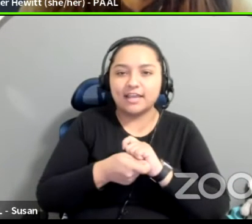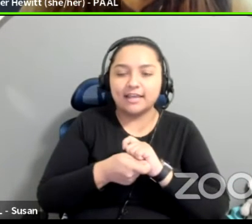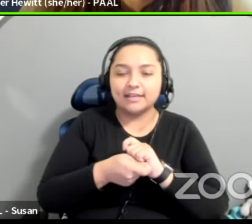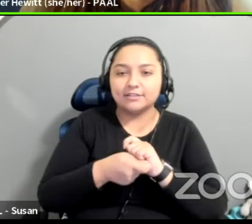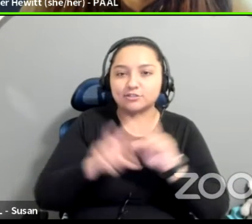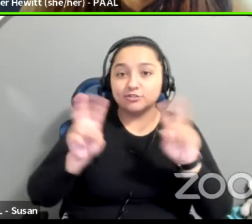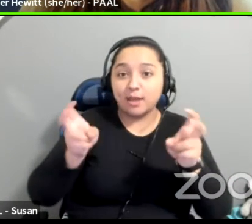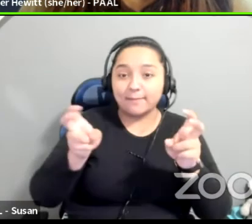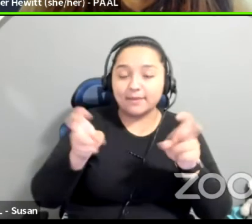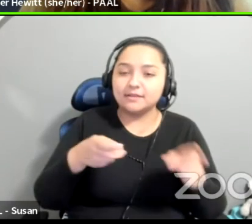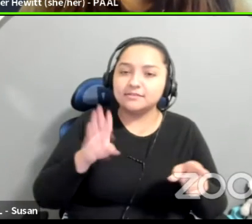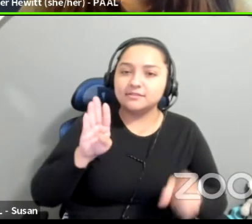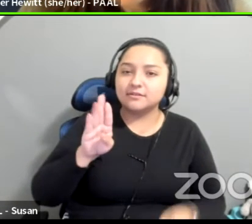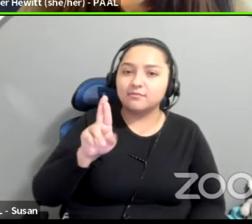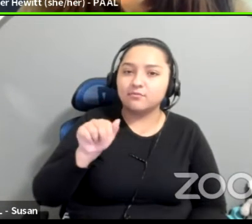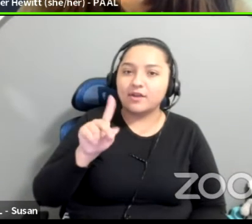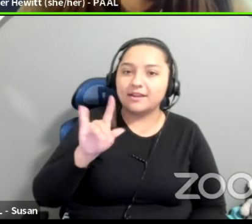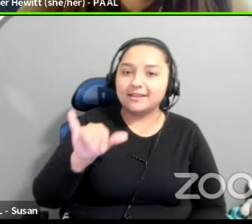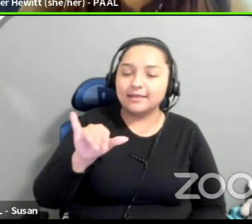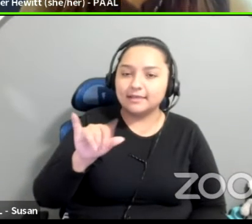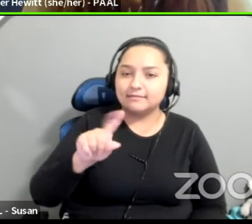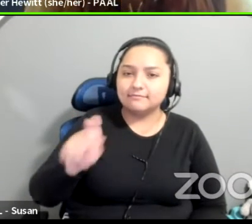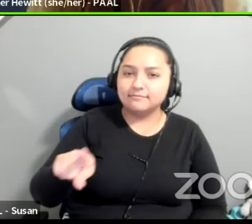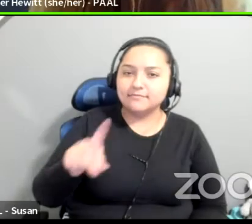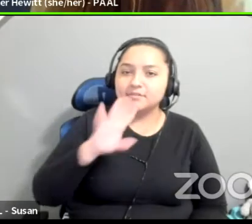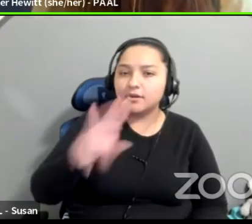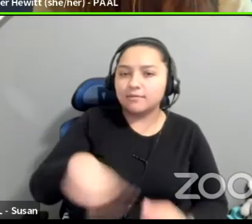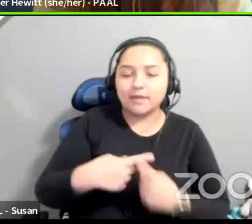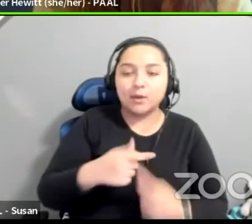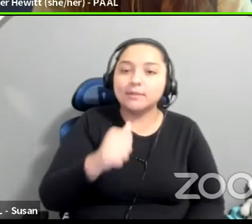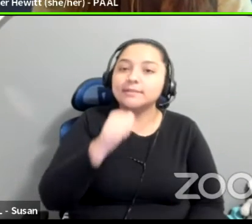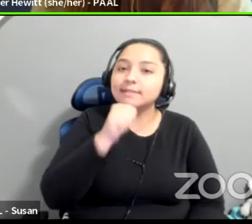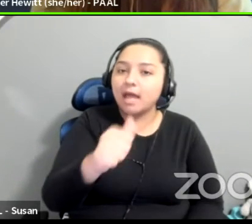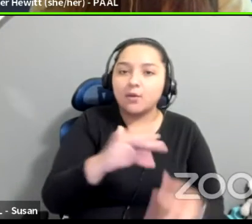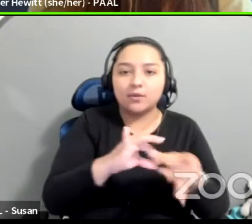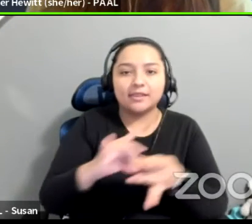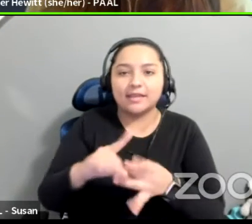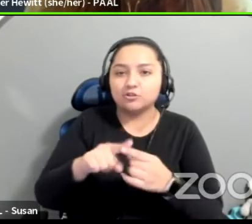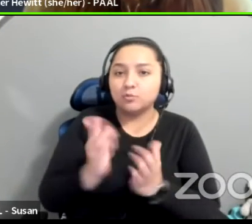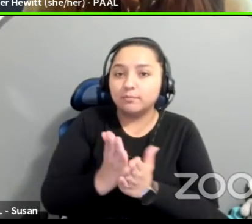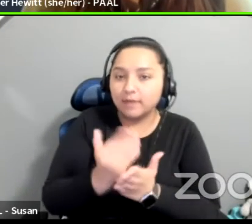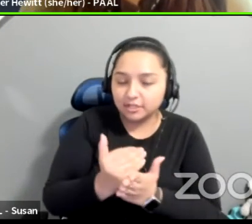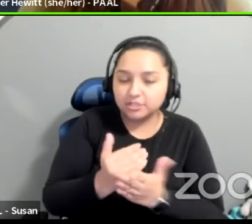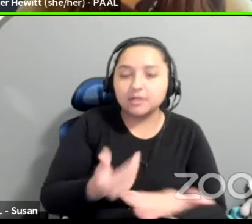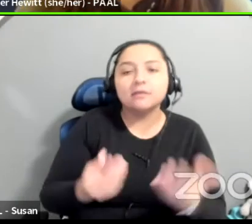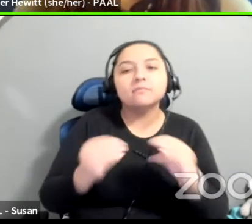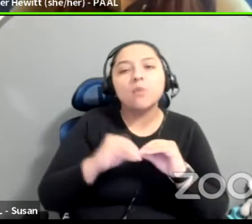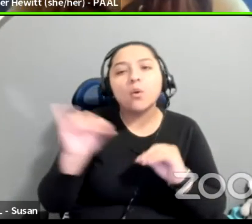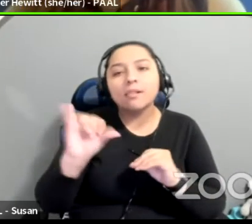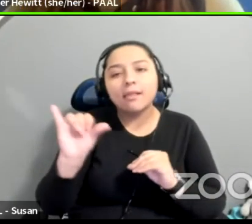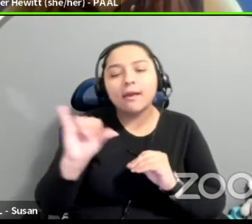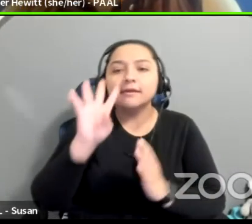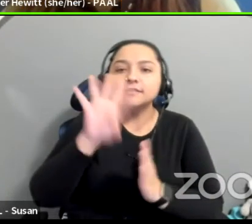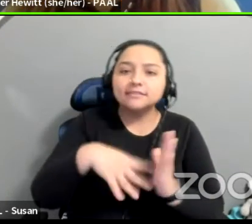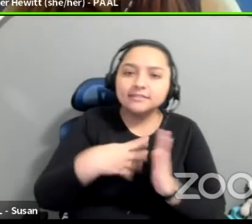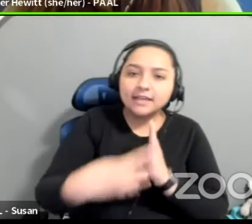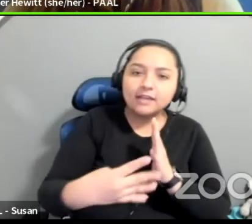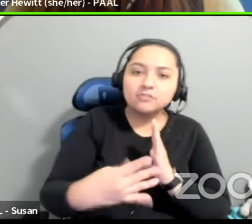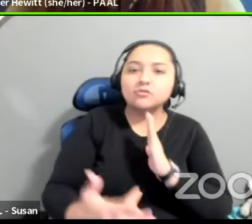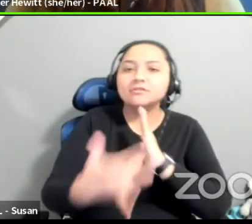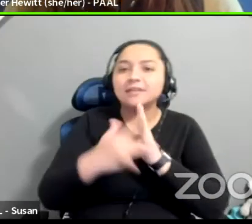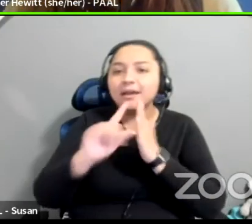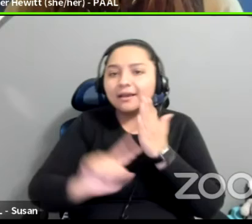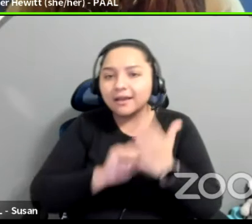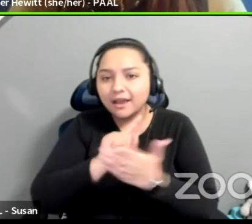would love to talk about some of the non-budgetary aspects. How do you have discussions about schedule, rehearsal and tech hours, school holidays, um,